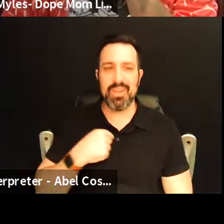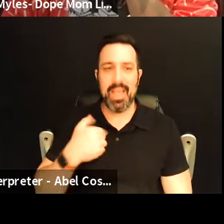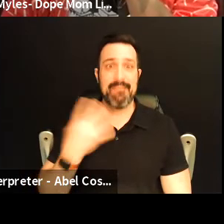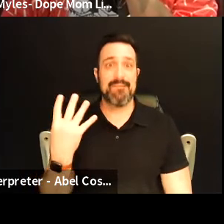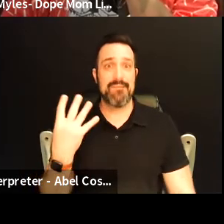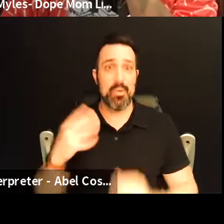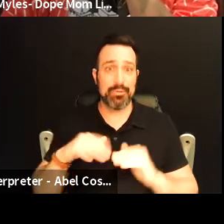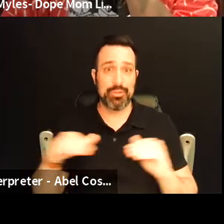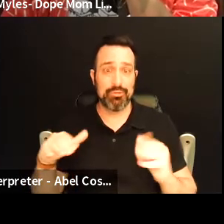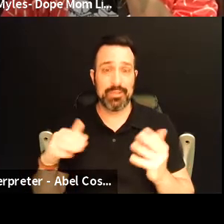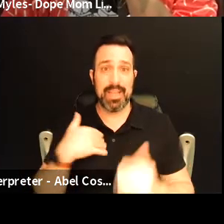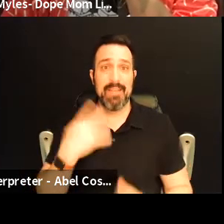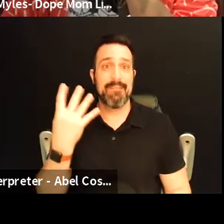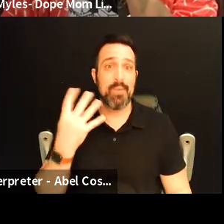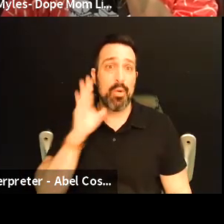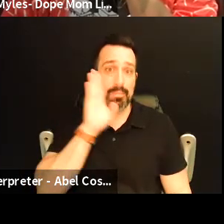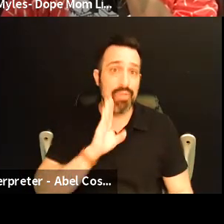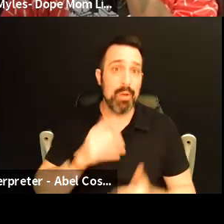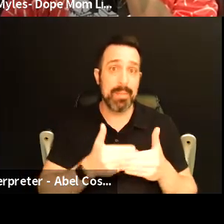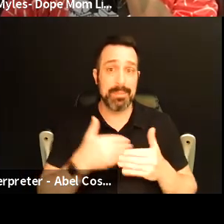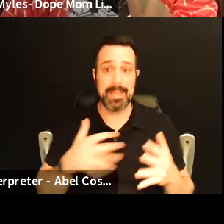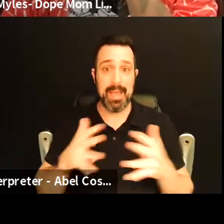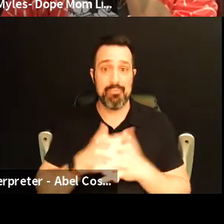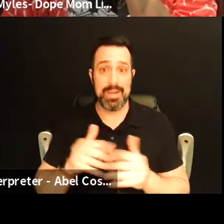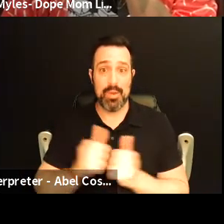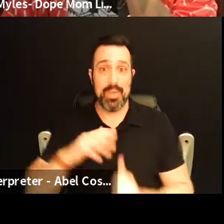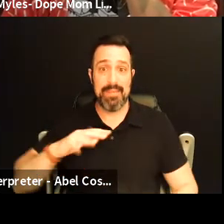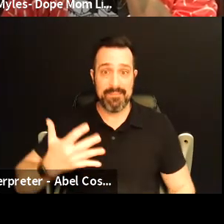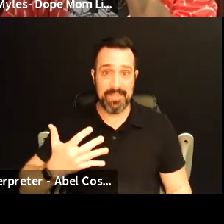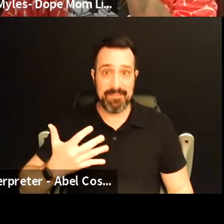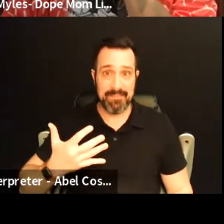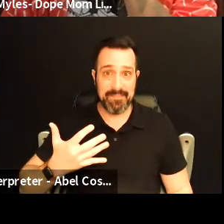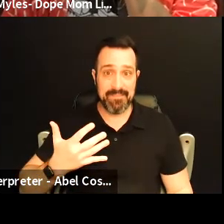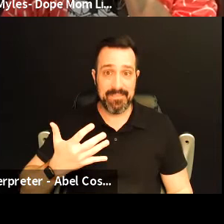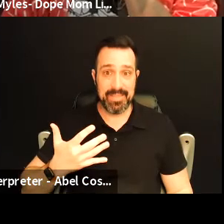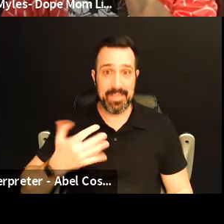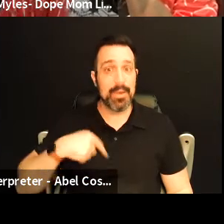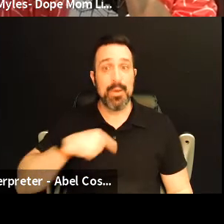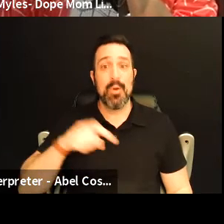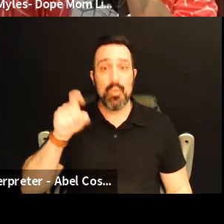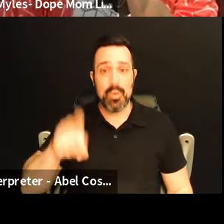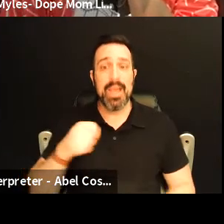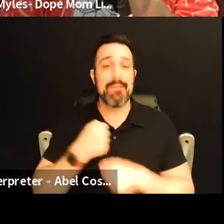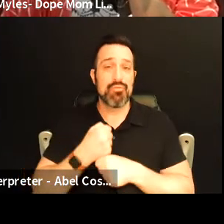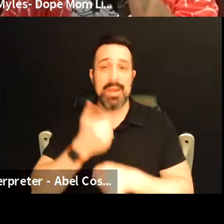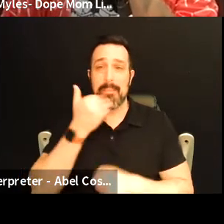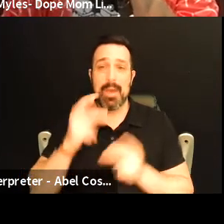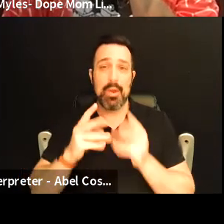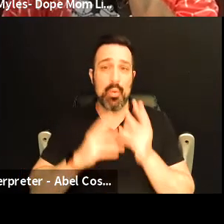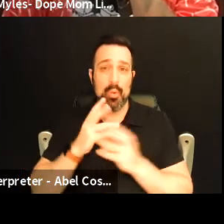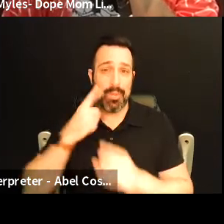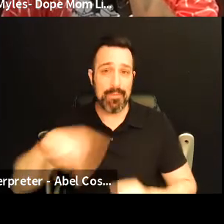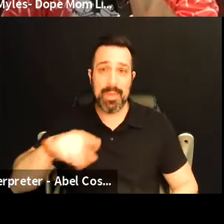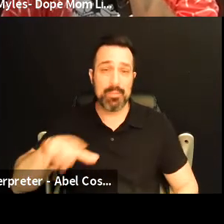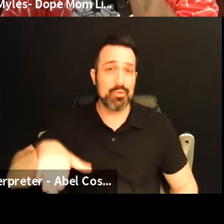children I have four brown babies I am pregnant with my fifth and we have to create a better world for them to grow up